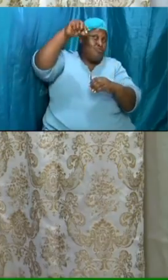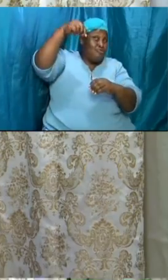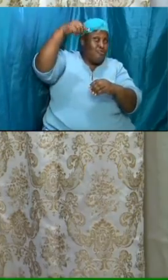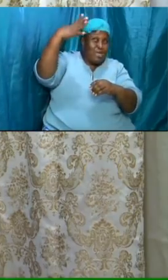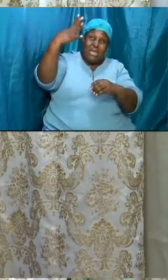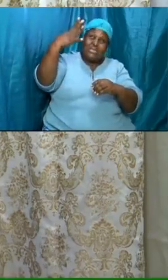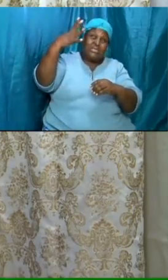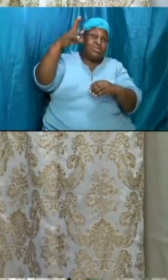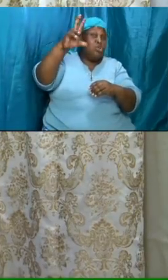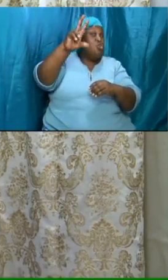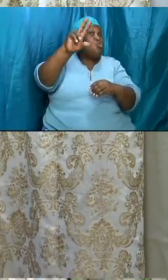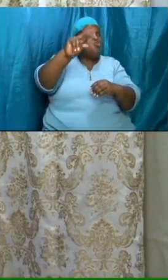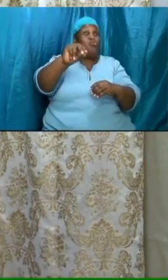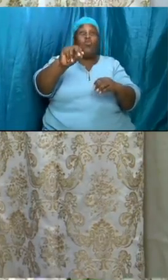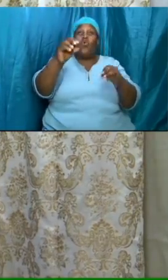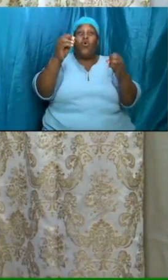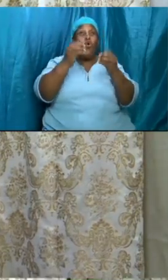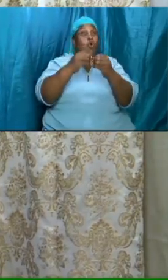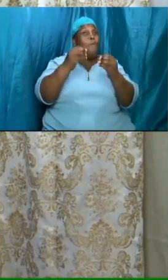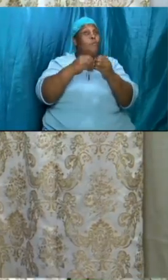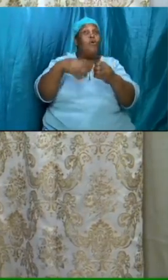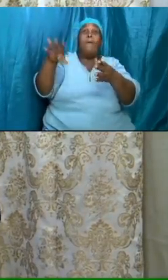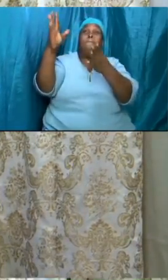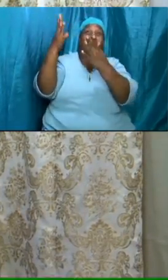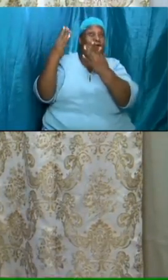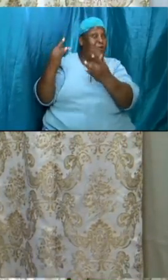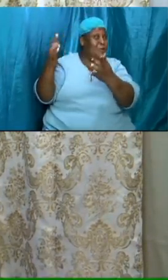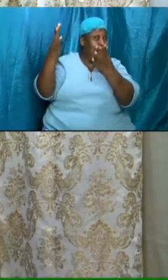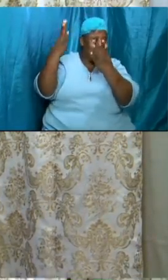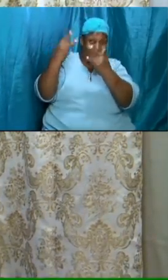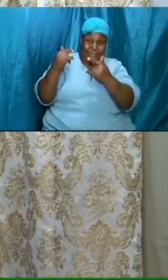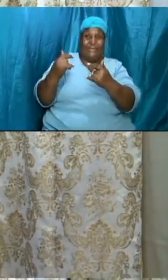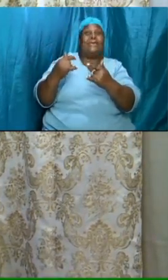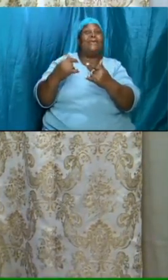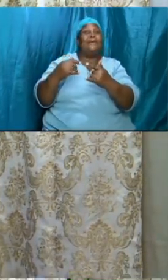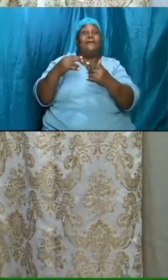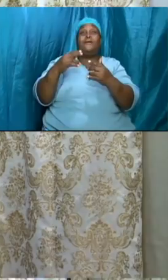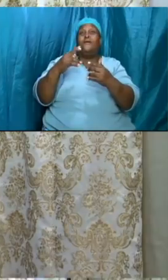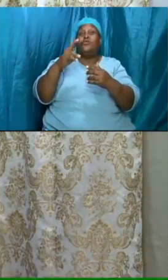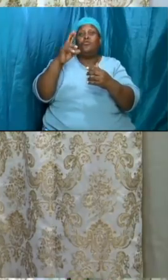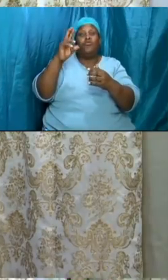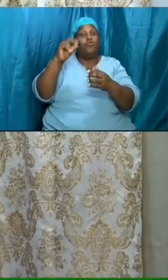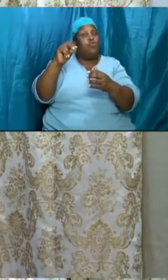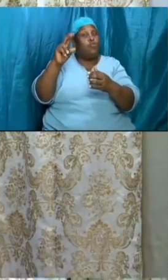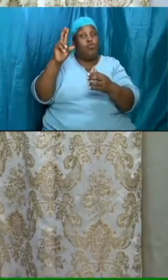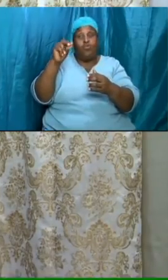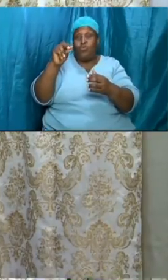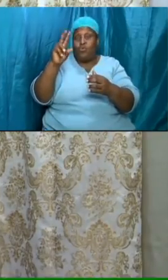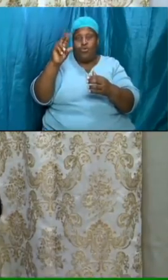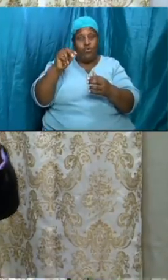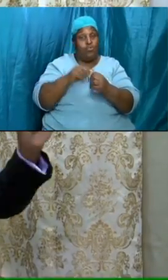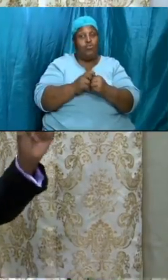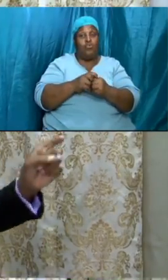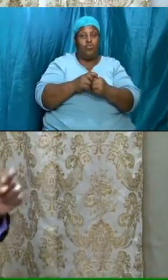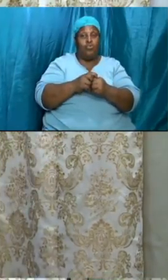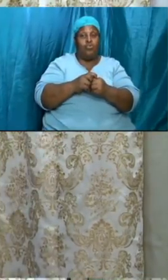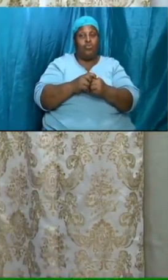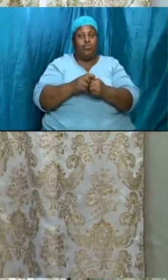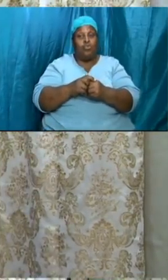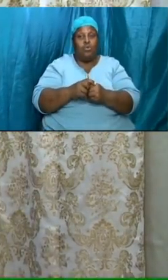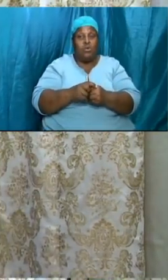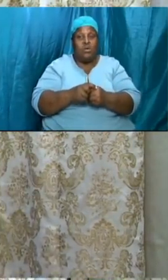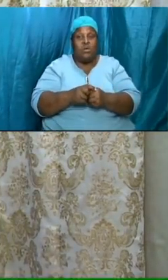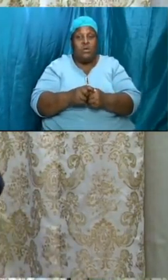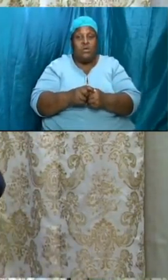believe that you will have another chance why should you get two and everybody else get